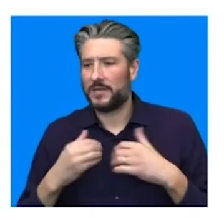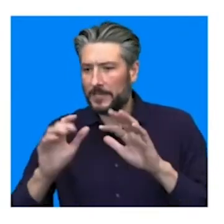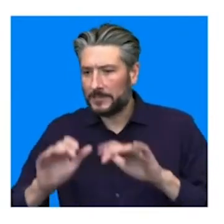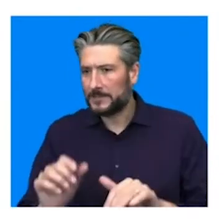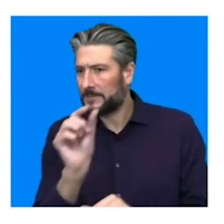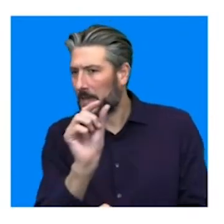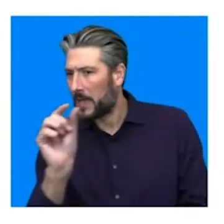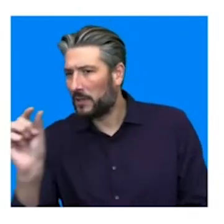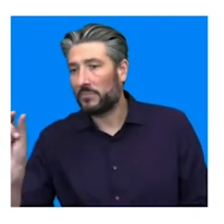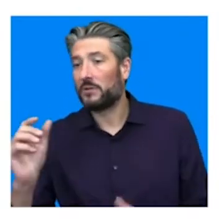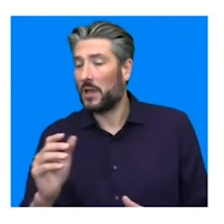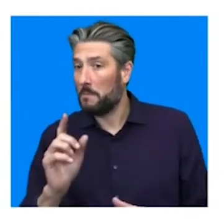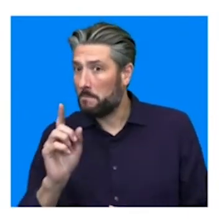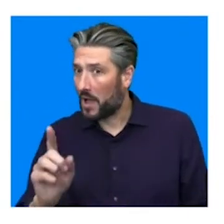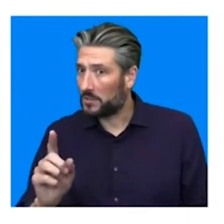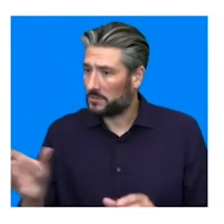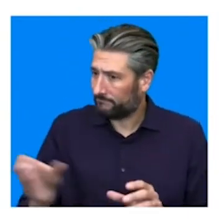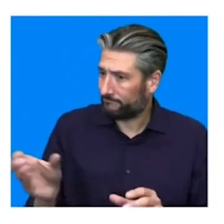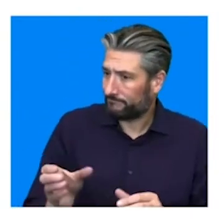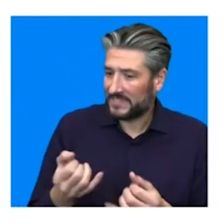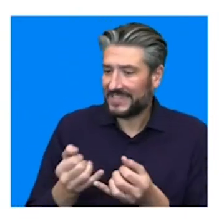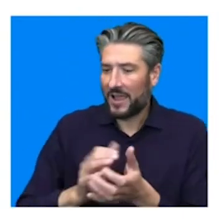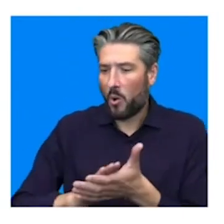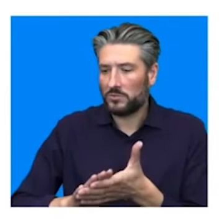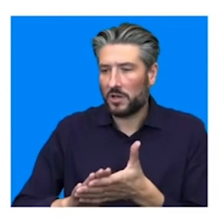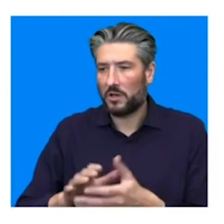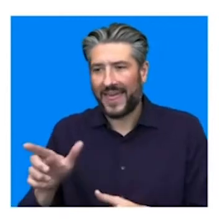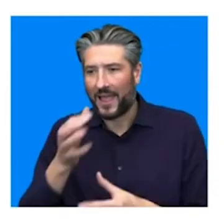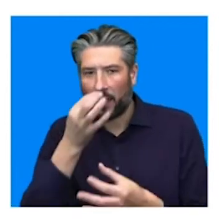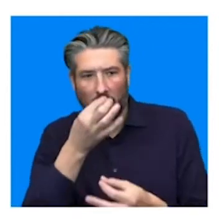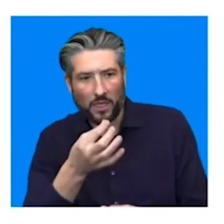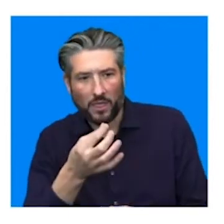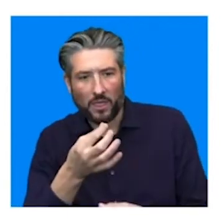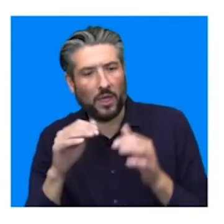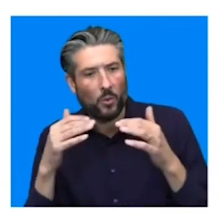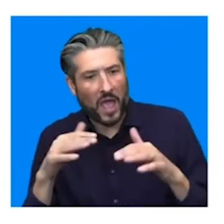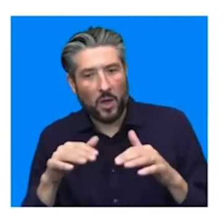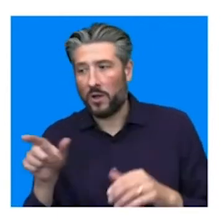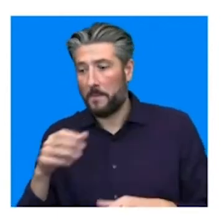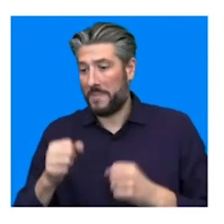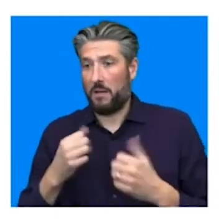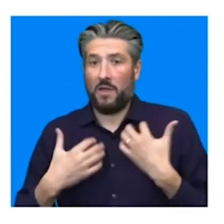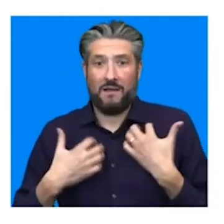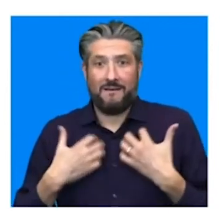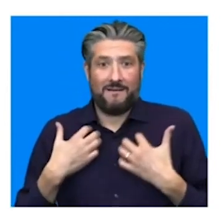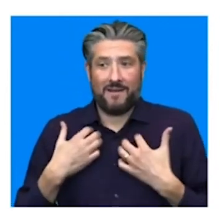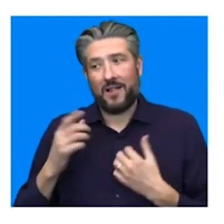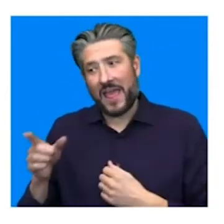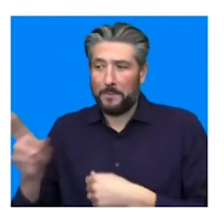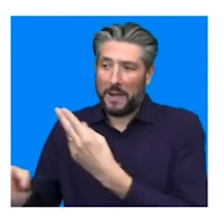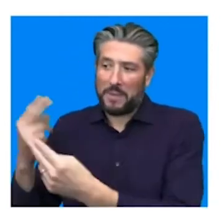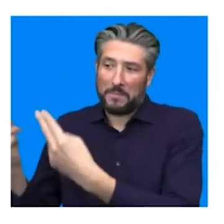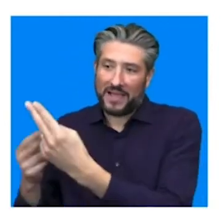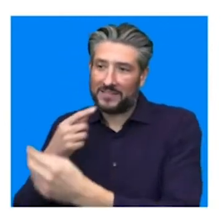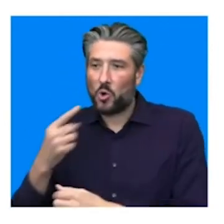became fascinated with typography type design, and they were flushed with excitement going back to their respective teams and